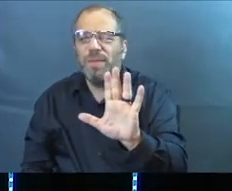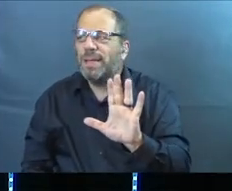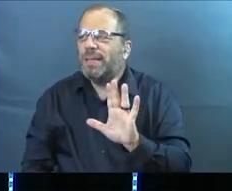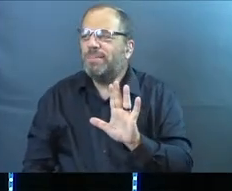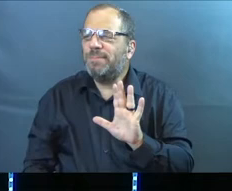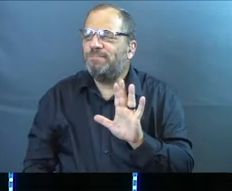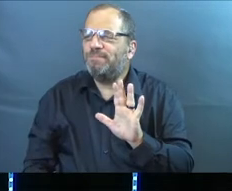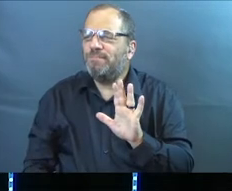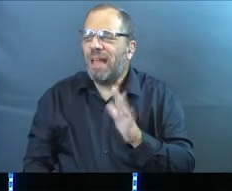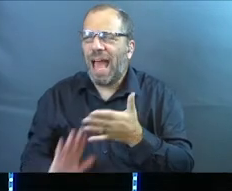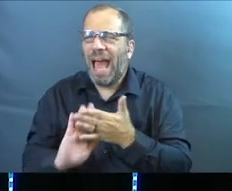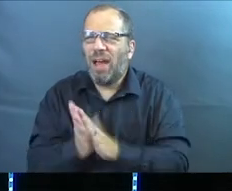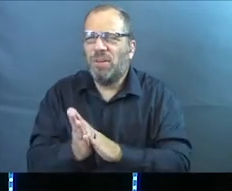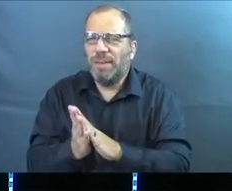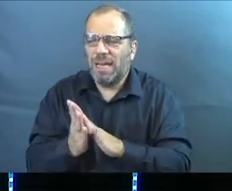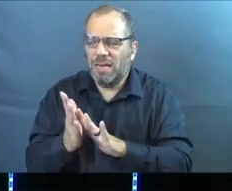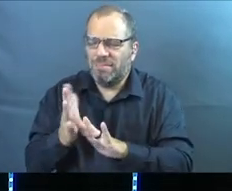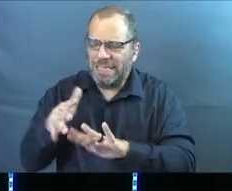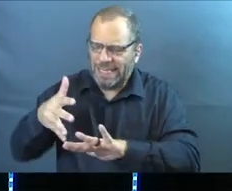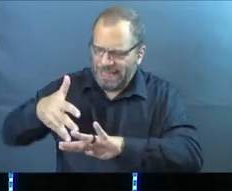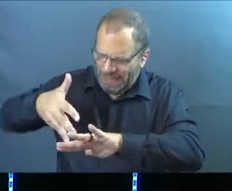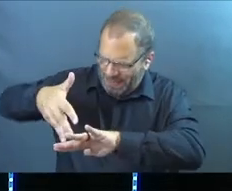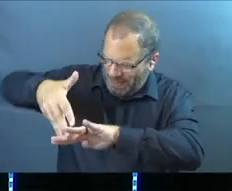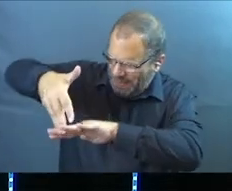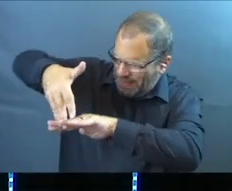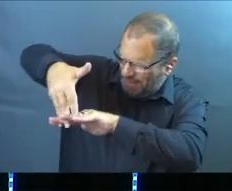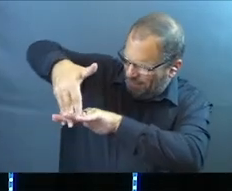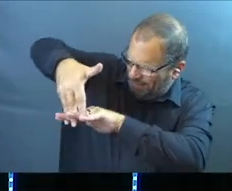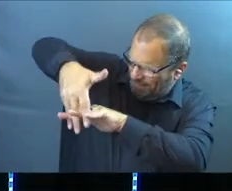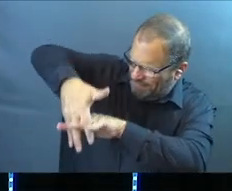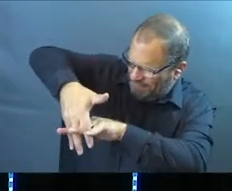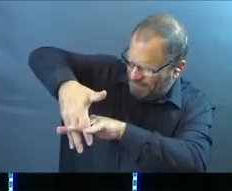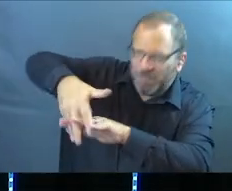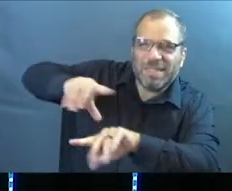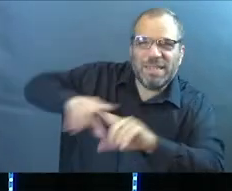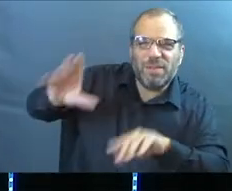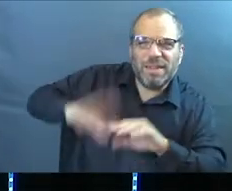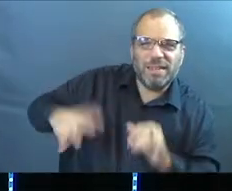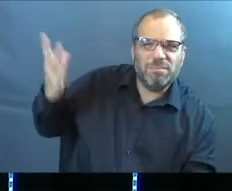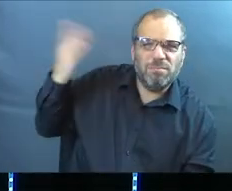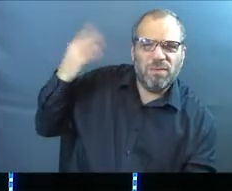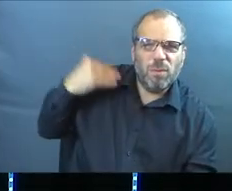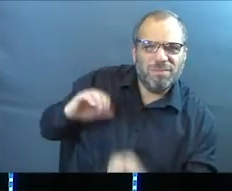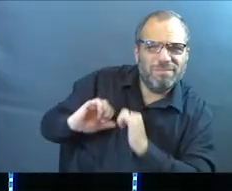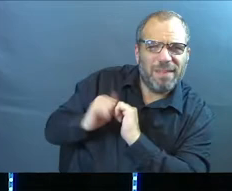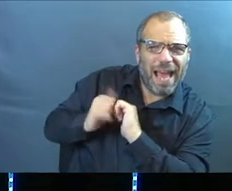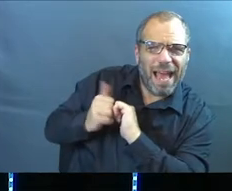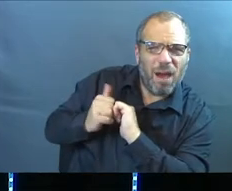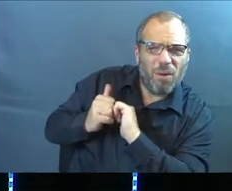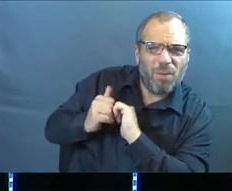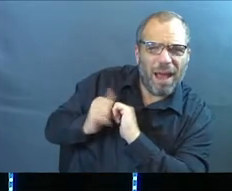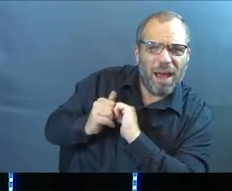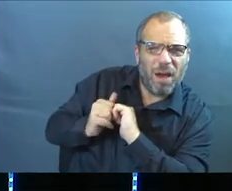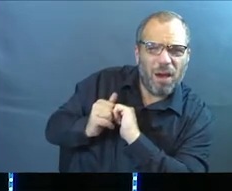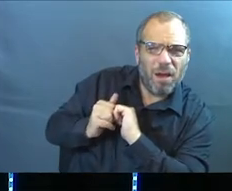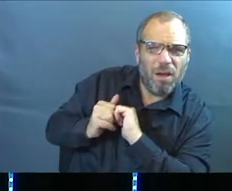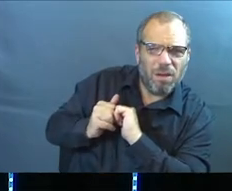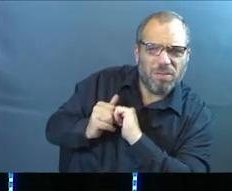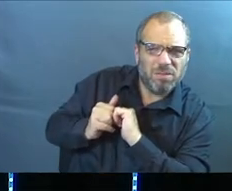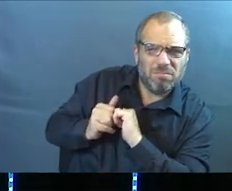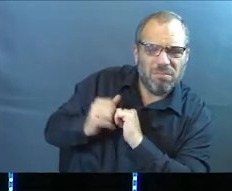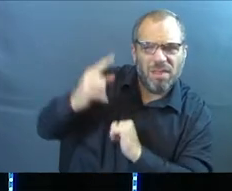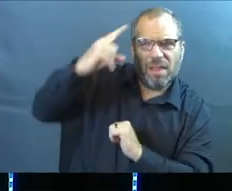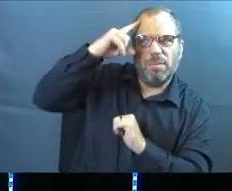But how do you go deeper? How do you start getting planted in a way that you've never been planted before? I'll just ask you that. Would you